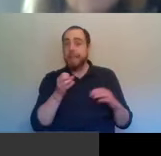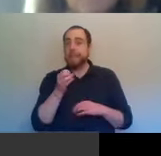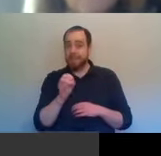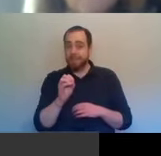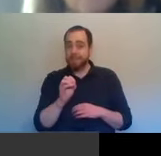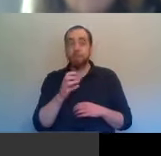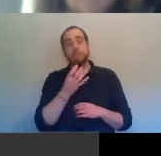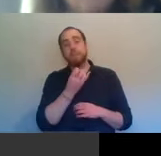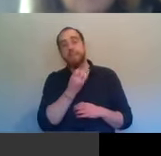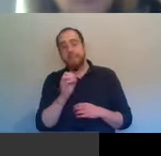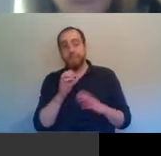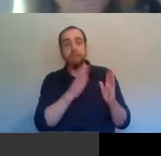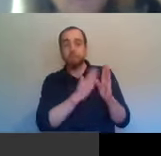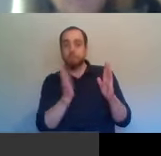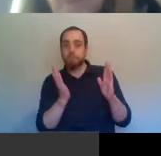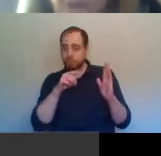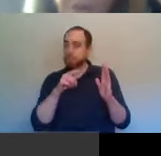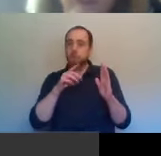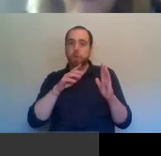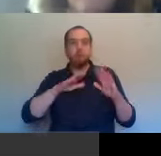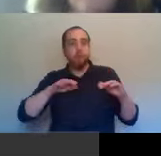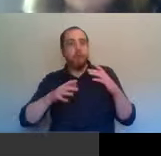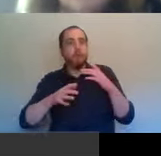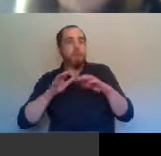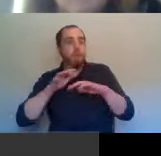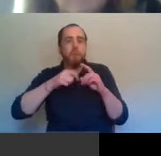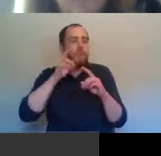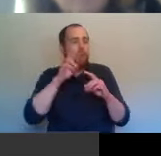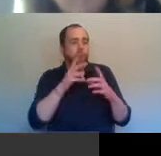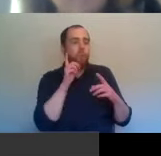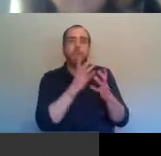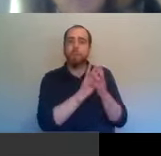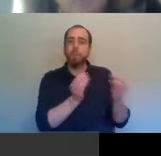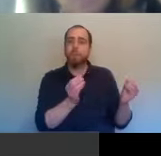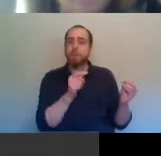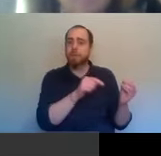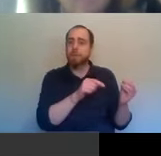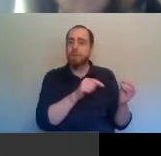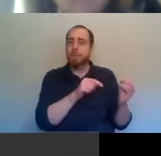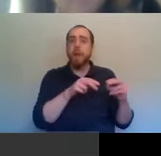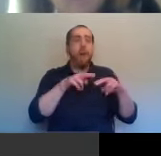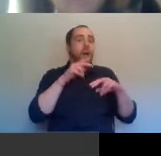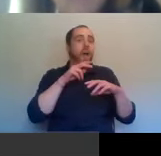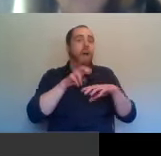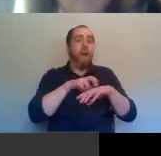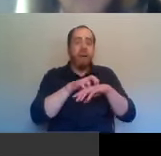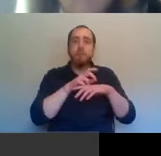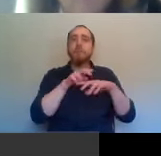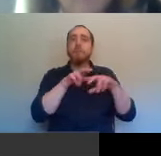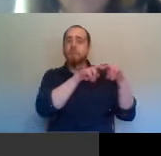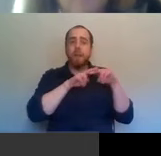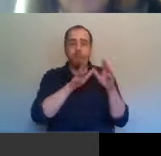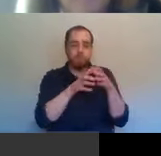And because there were so few women there, the women are not there. And Irish families were large. there was generally a son to take